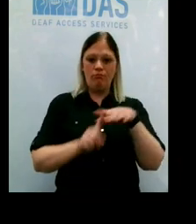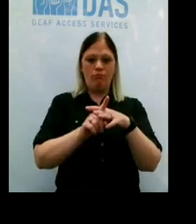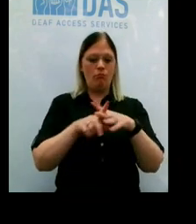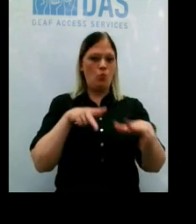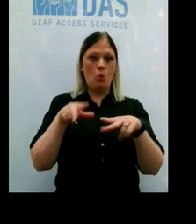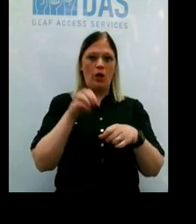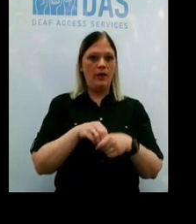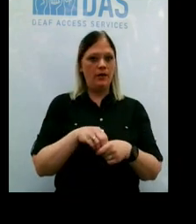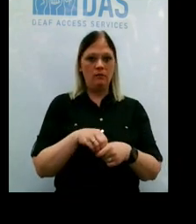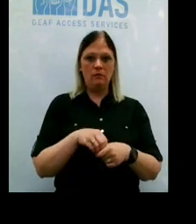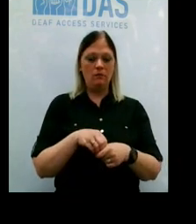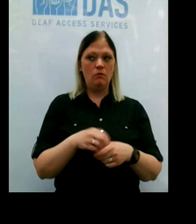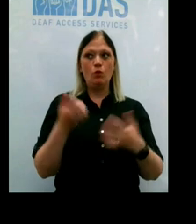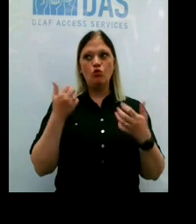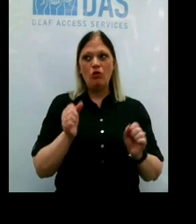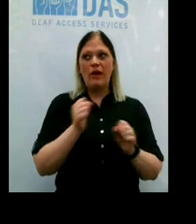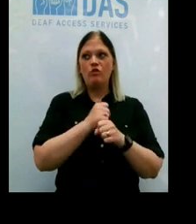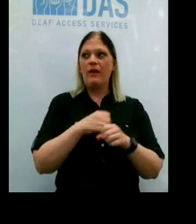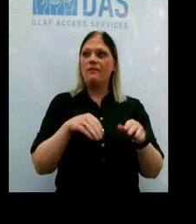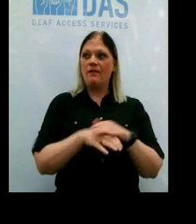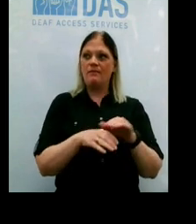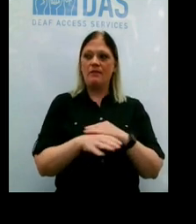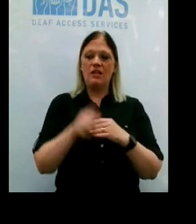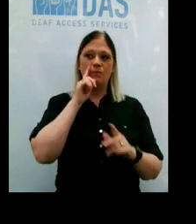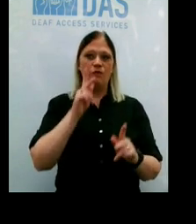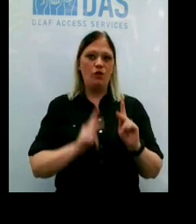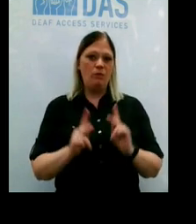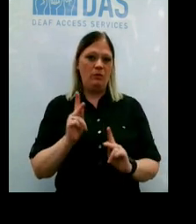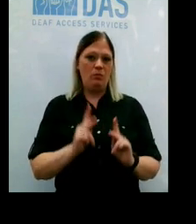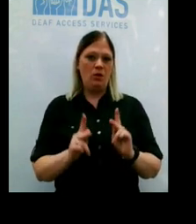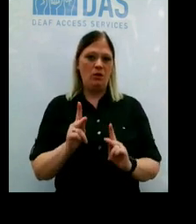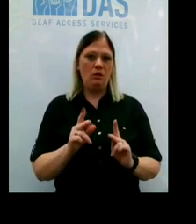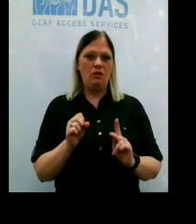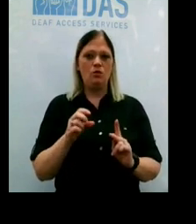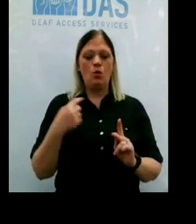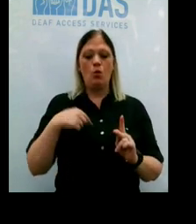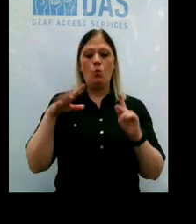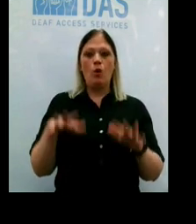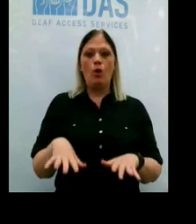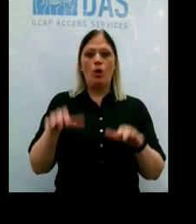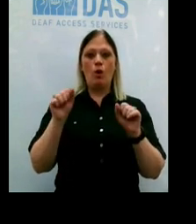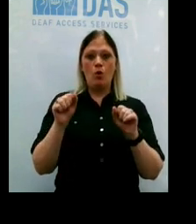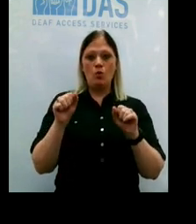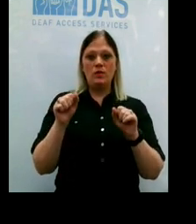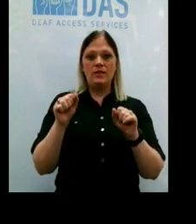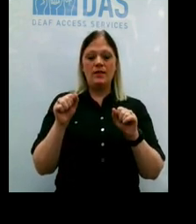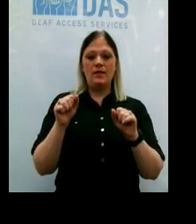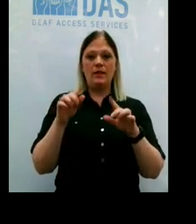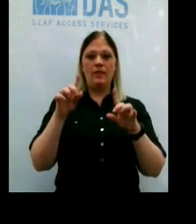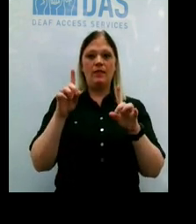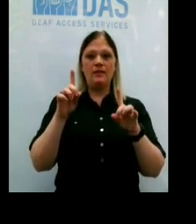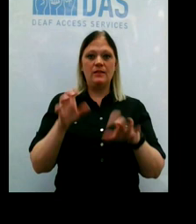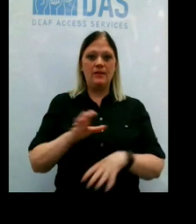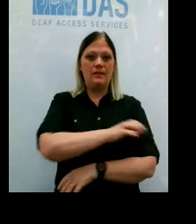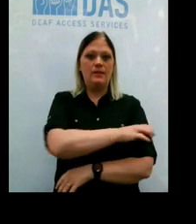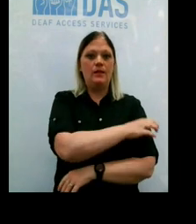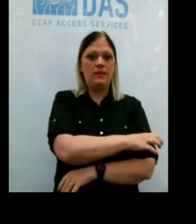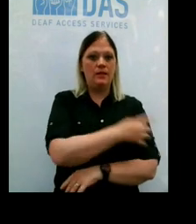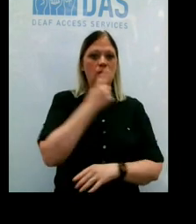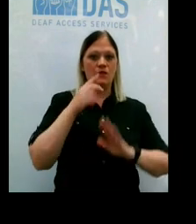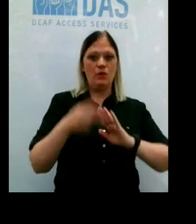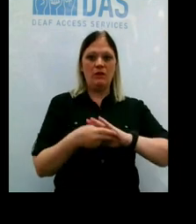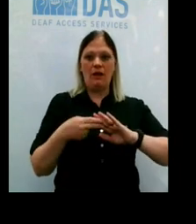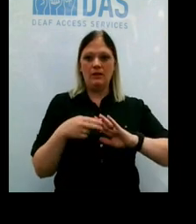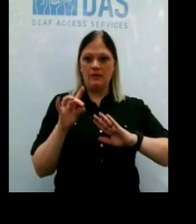And we're really trying to make this accessible for people, so we're hosting these specimen collection clinics for diagnostic